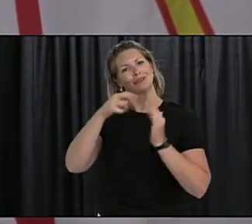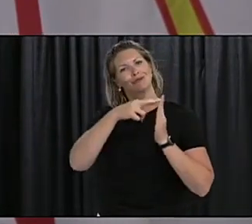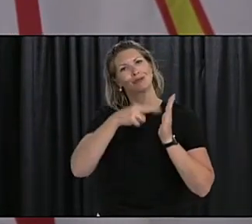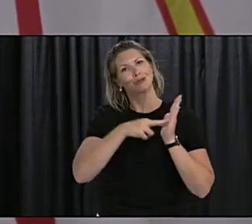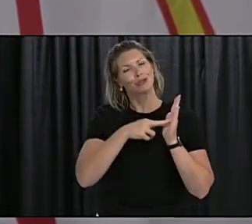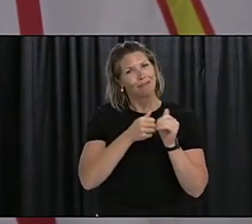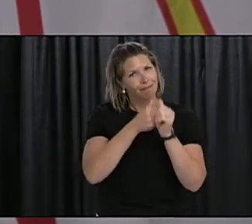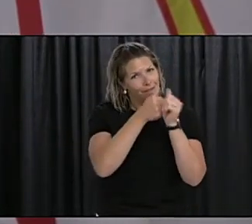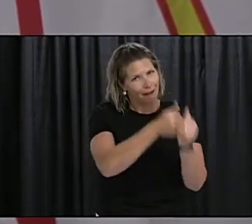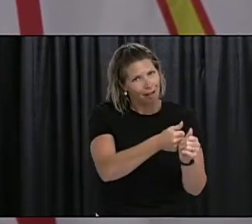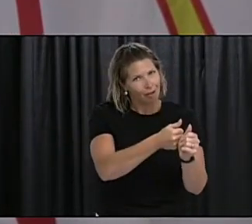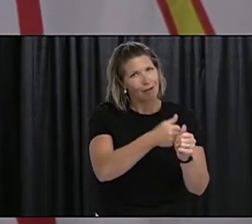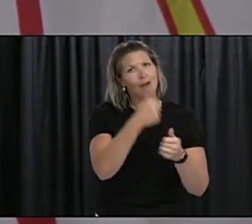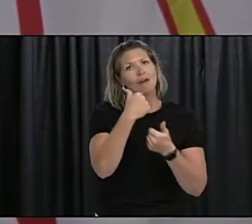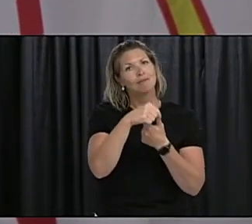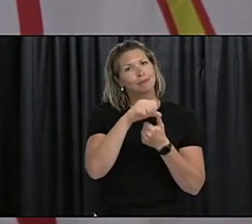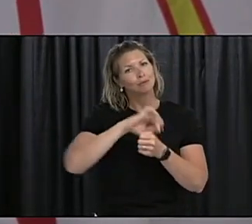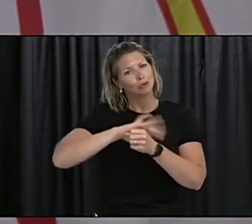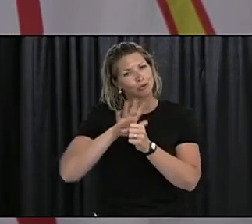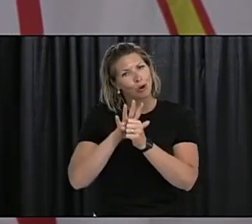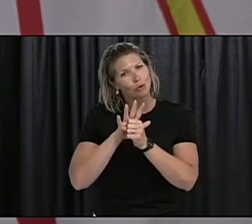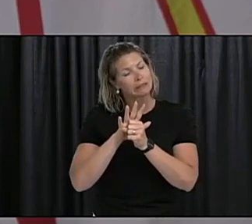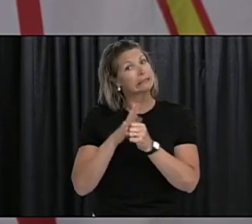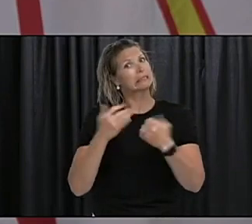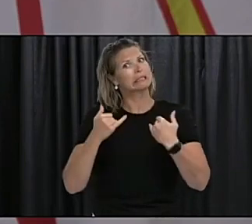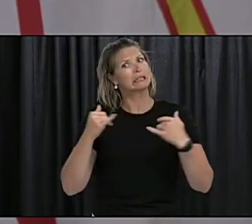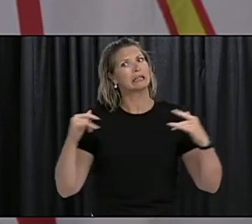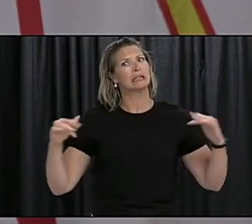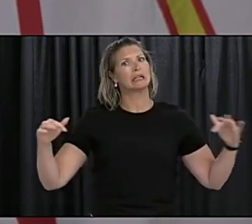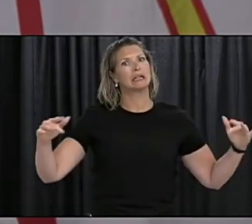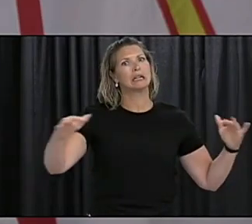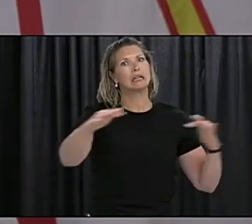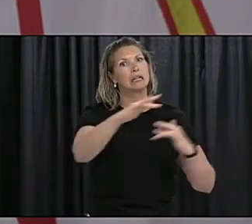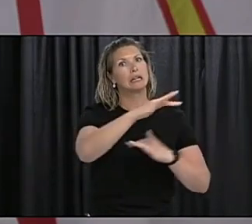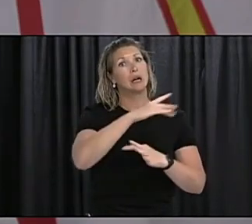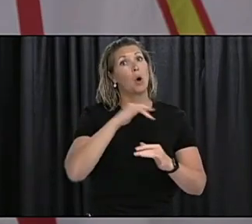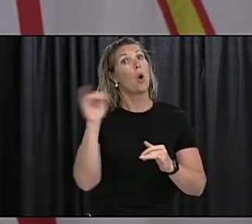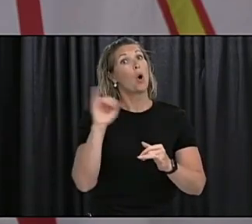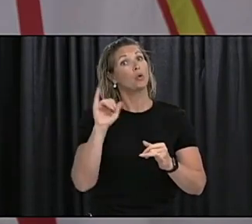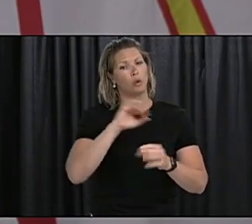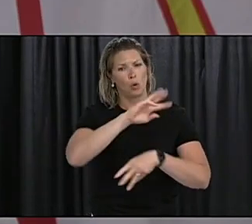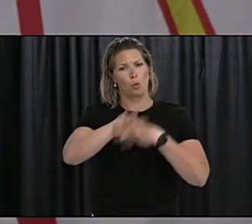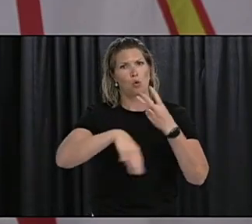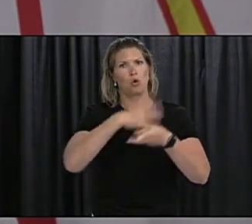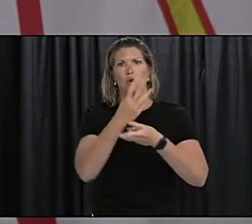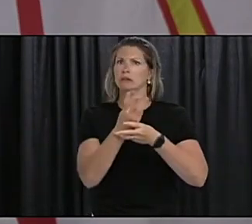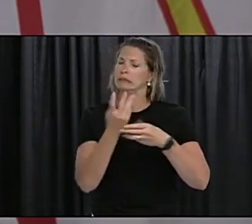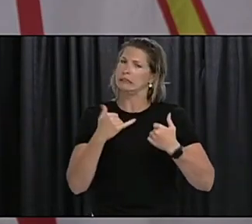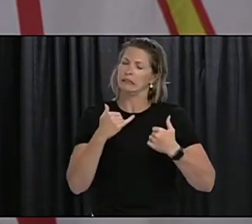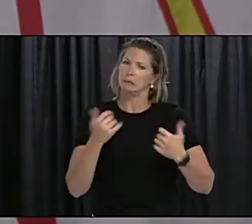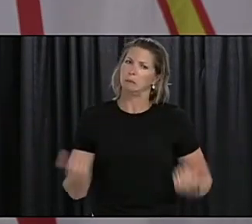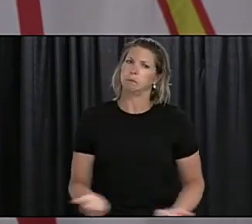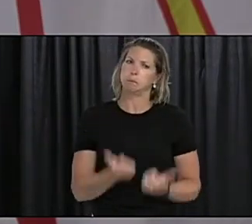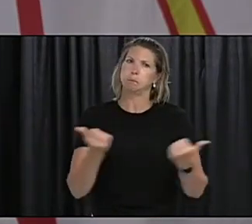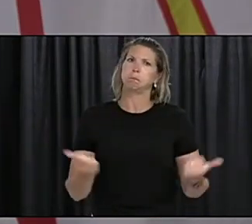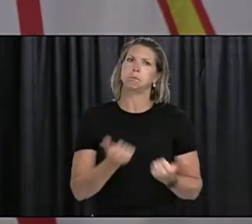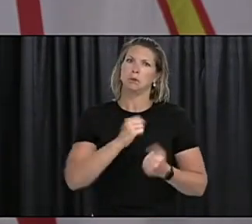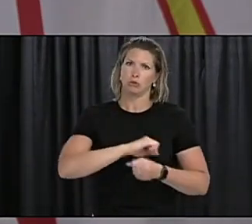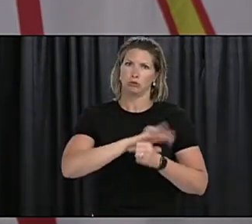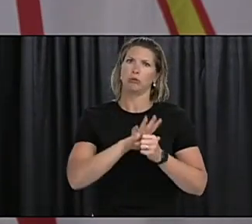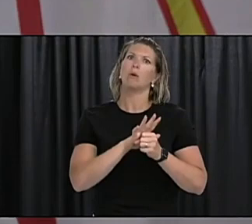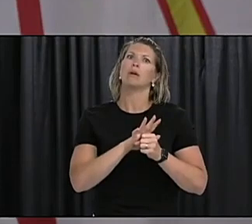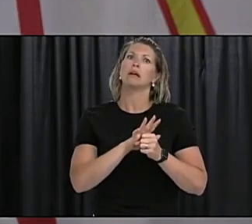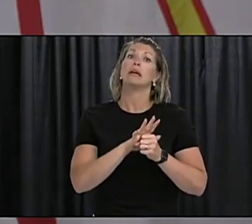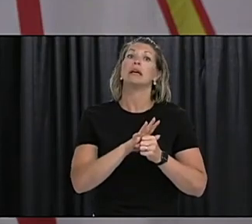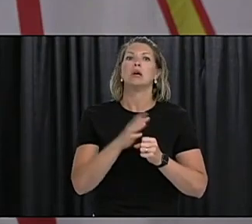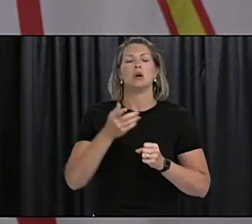that this virus is still with us and active around the world, so we all have a role in keeping COVID-19 under control in our